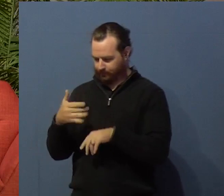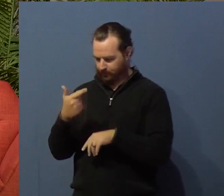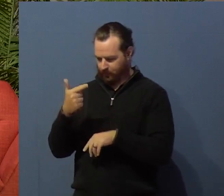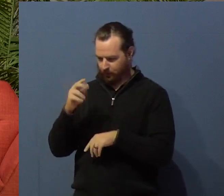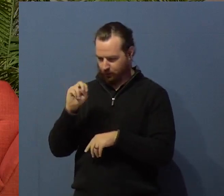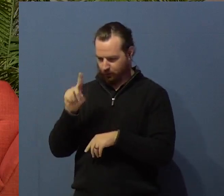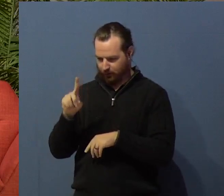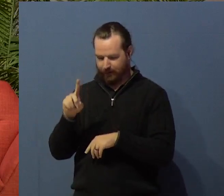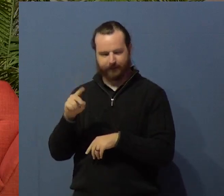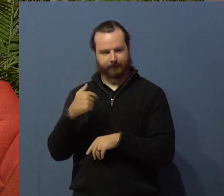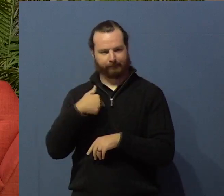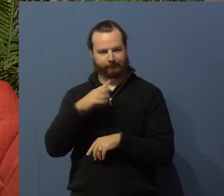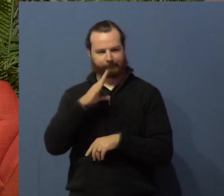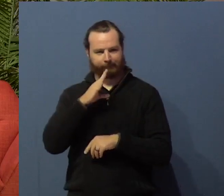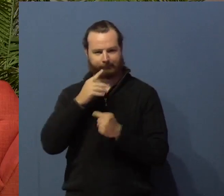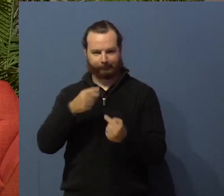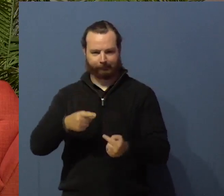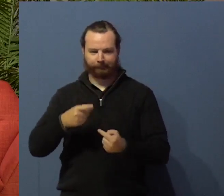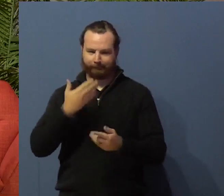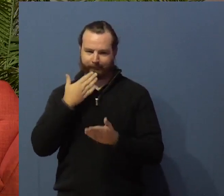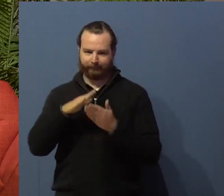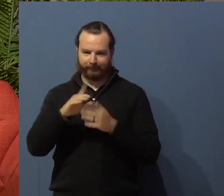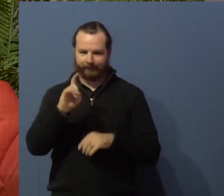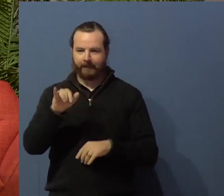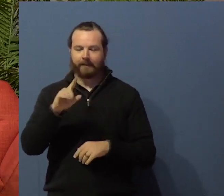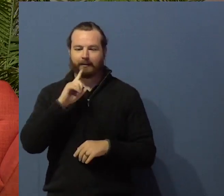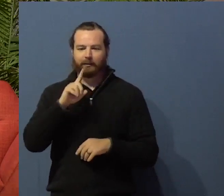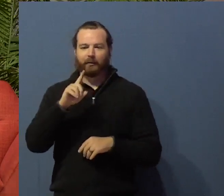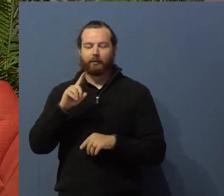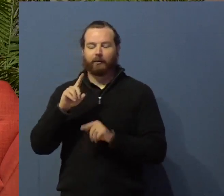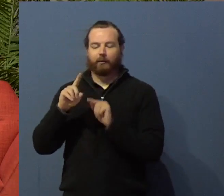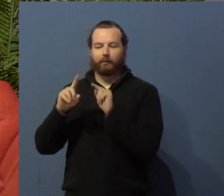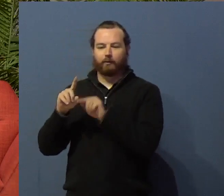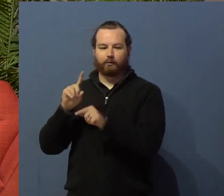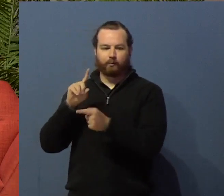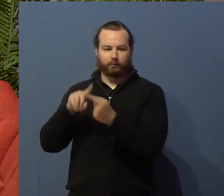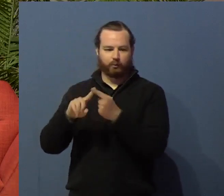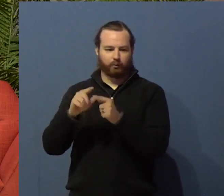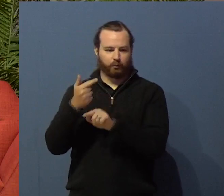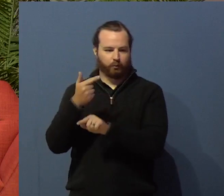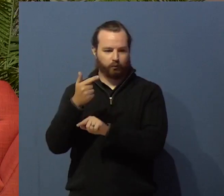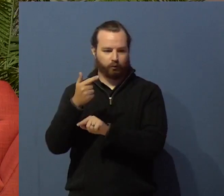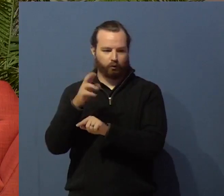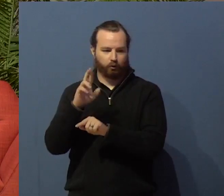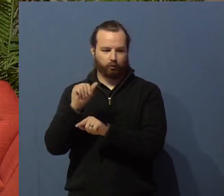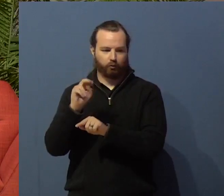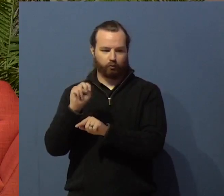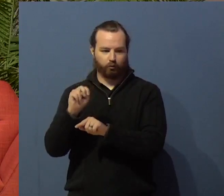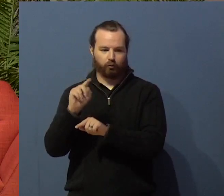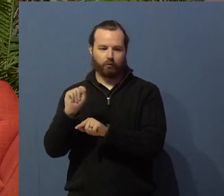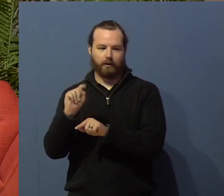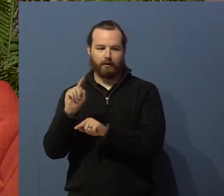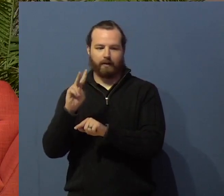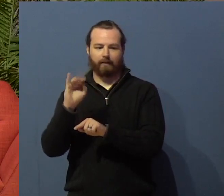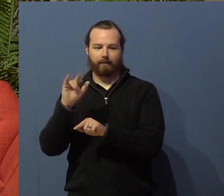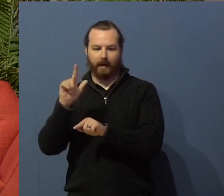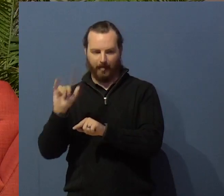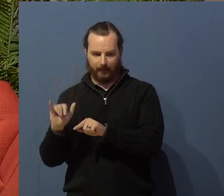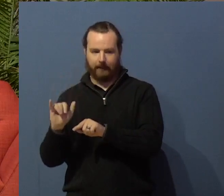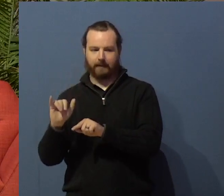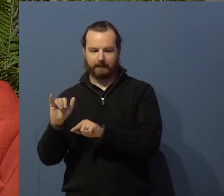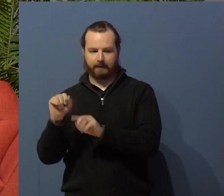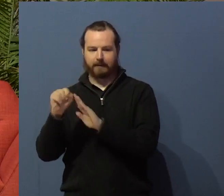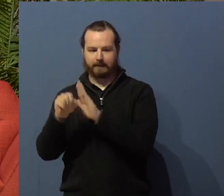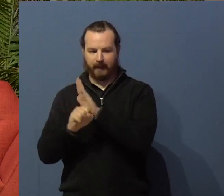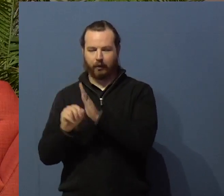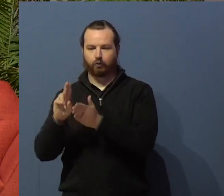it's one of those days, to Grand Valley State University. And we're getting started there, we're laying our foundation, it's very exciting.